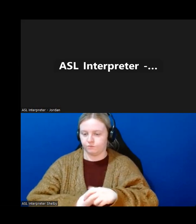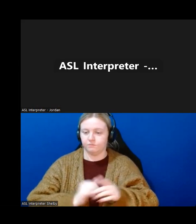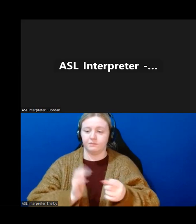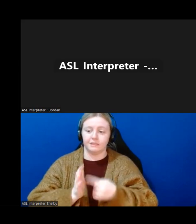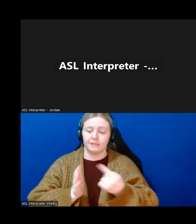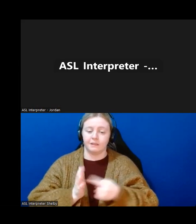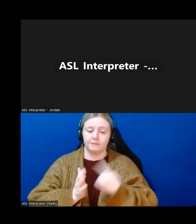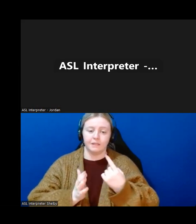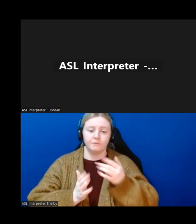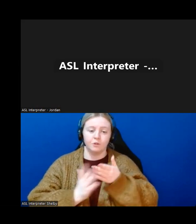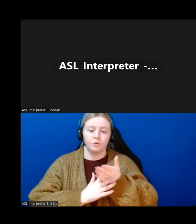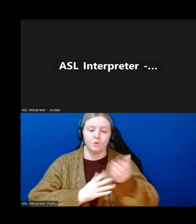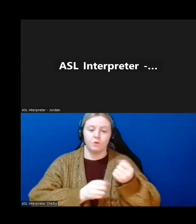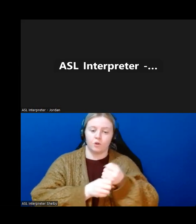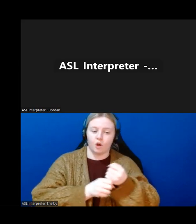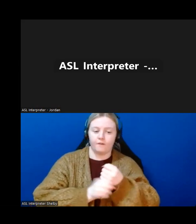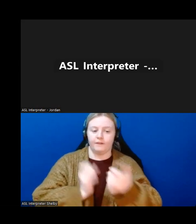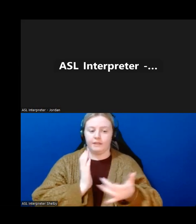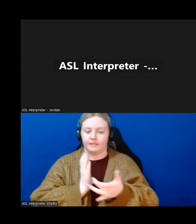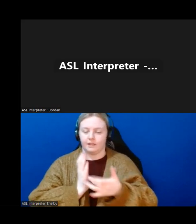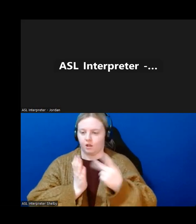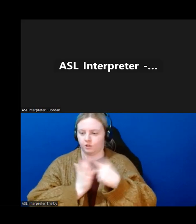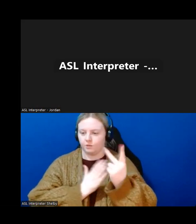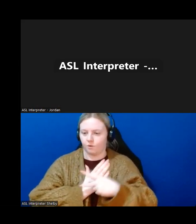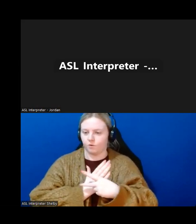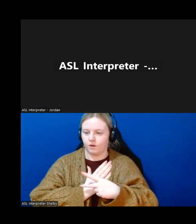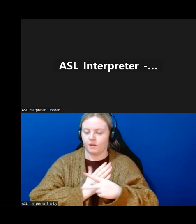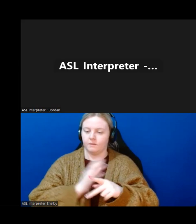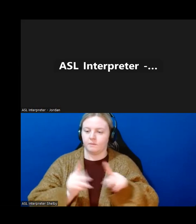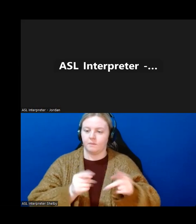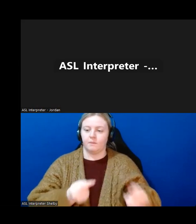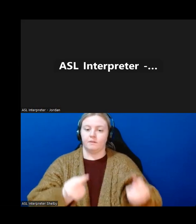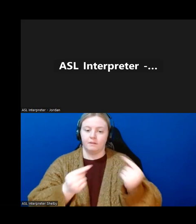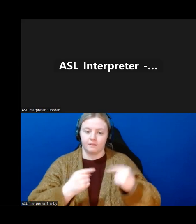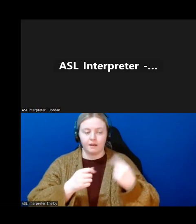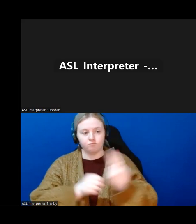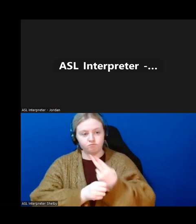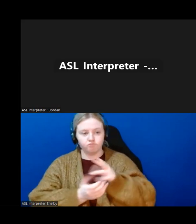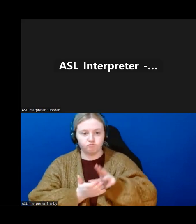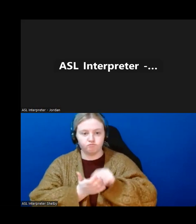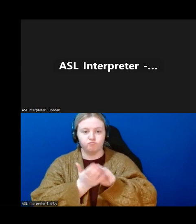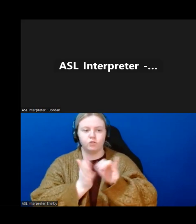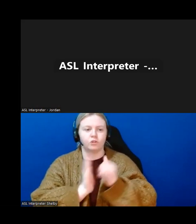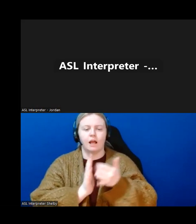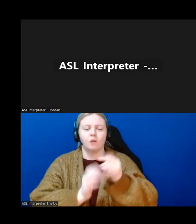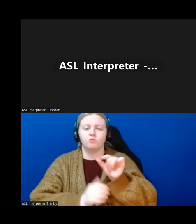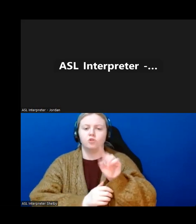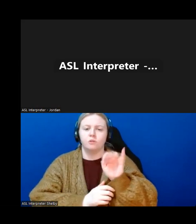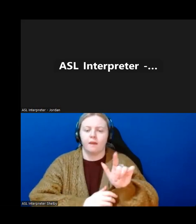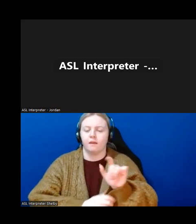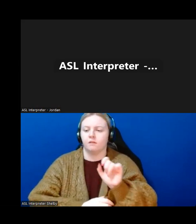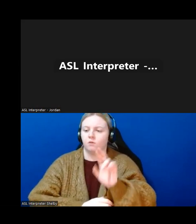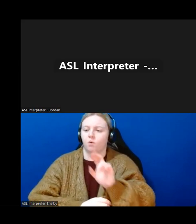technology programs where folks can come in and learn how to use Gmail or learn how to use Google Meets because